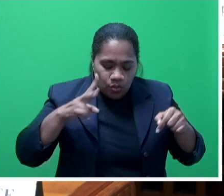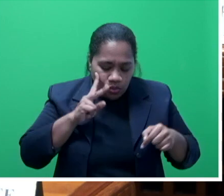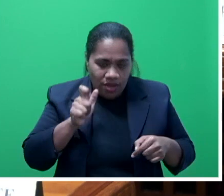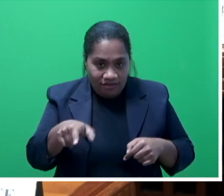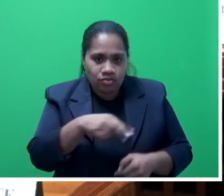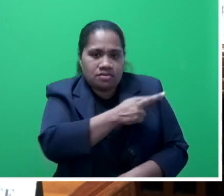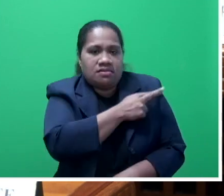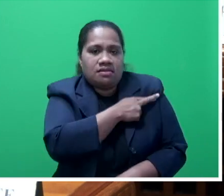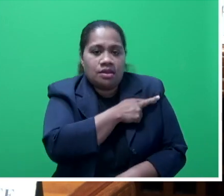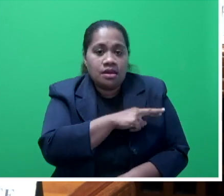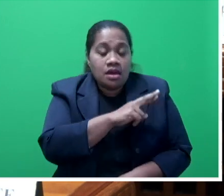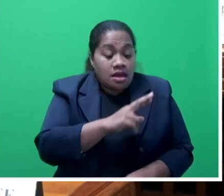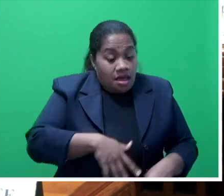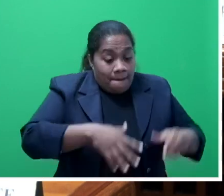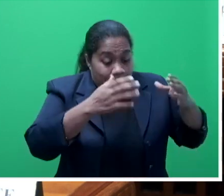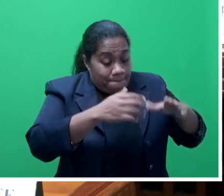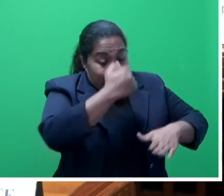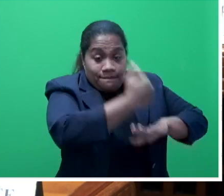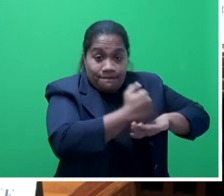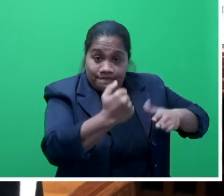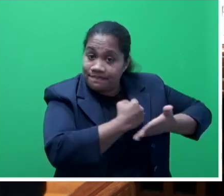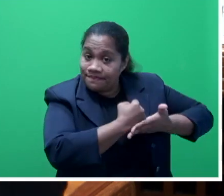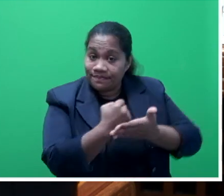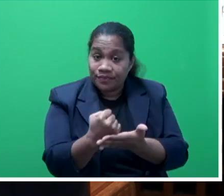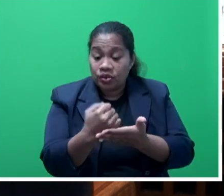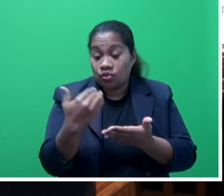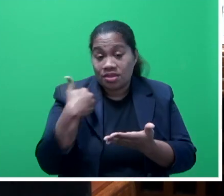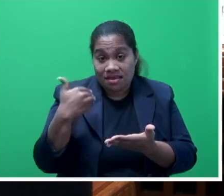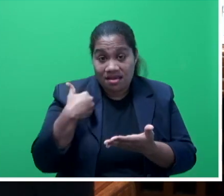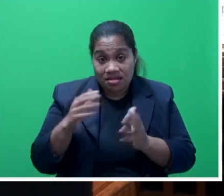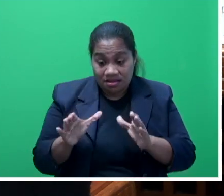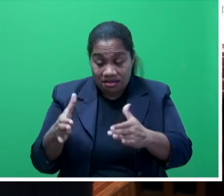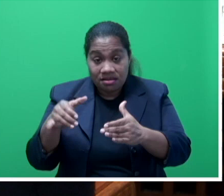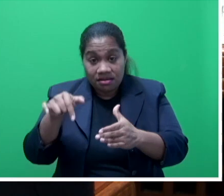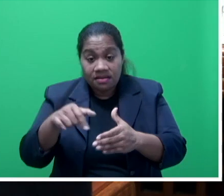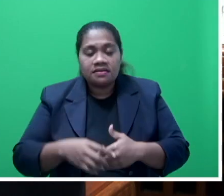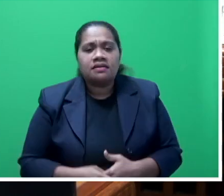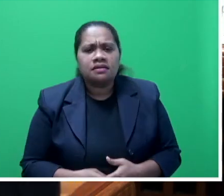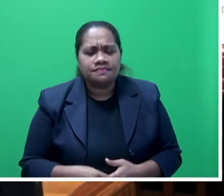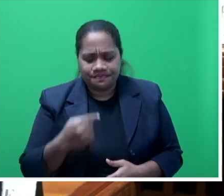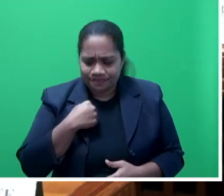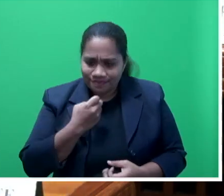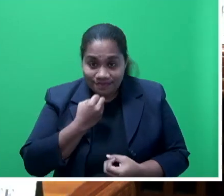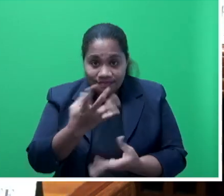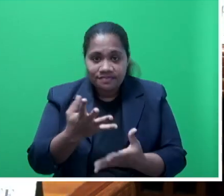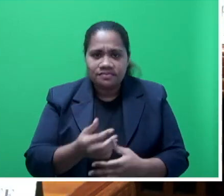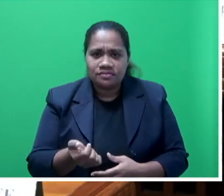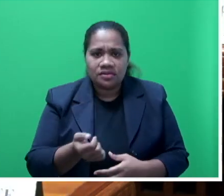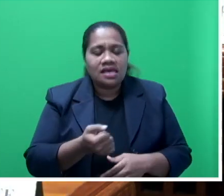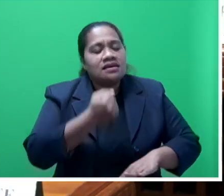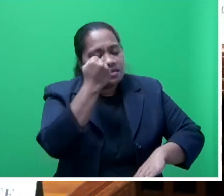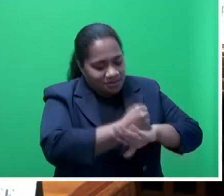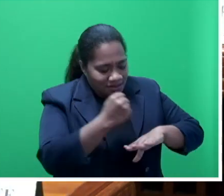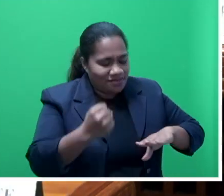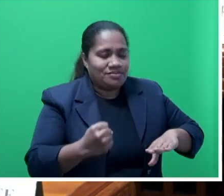The whole of government support to the health sector, Mr Speaker sir. As I've stated, it's a whole of government, it's a whole of nation